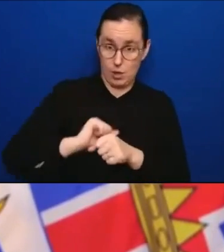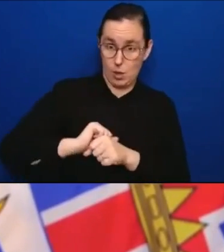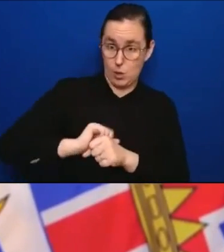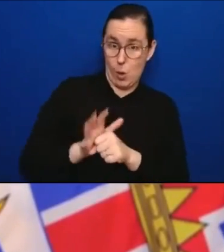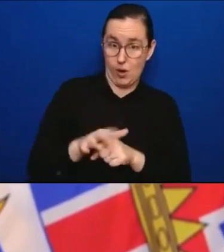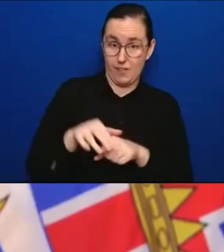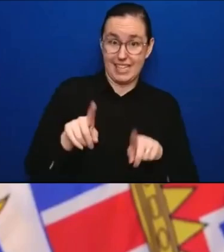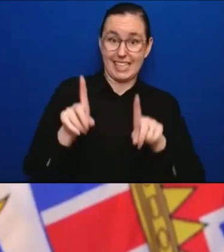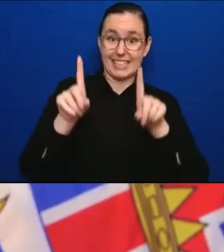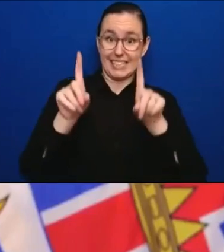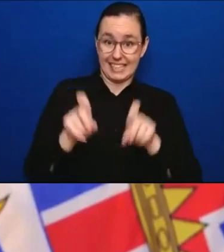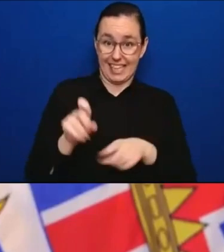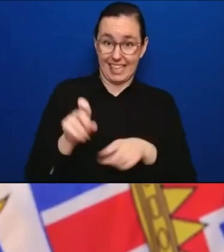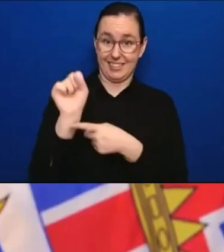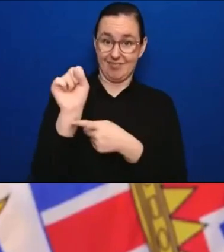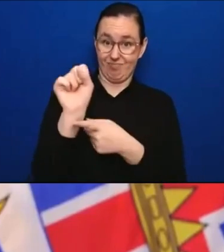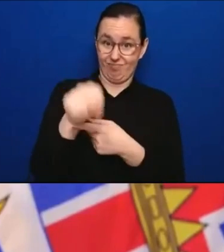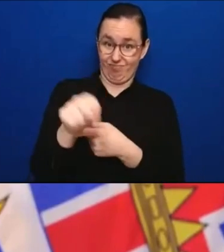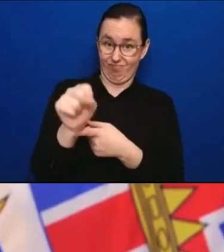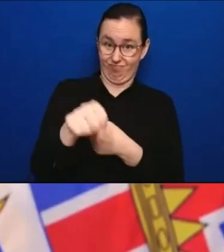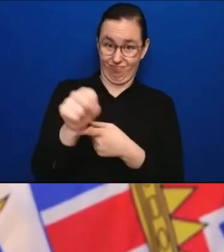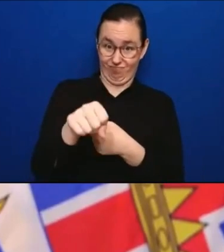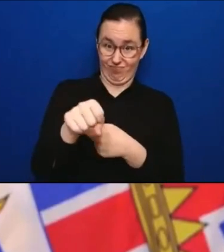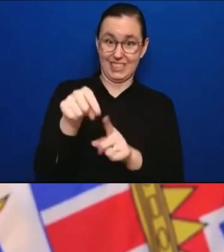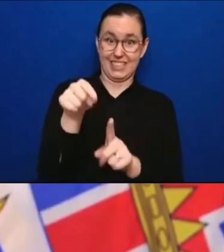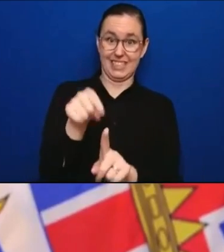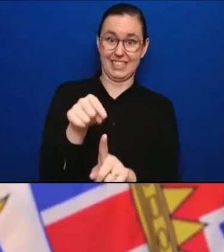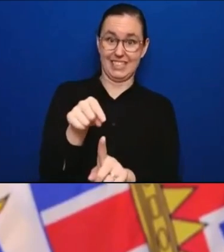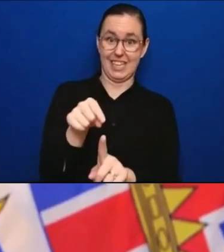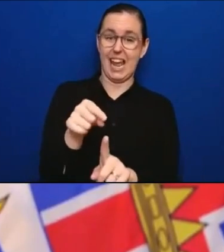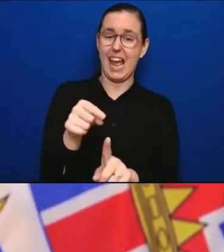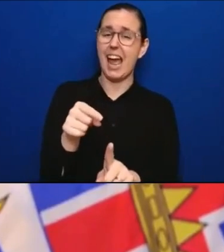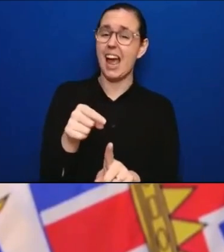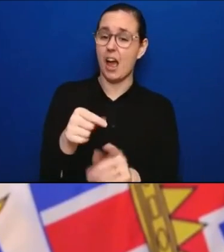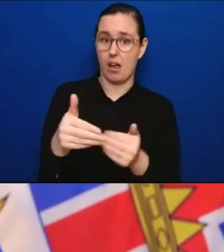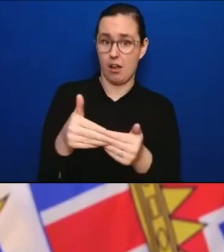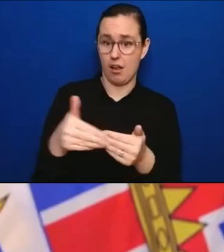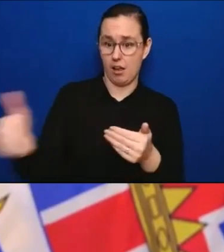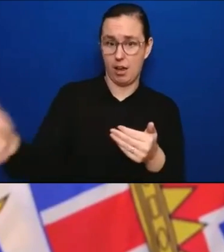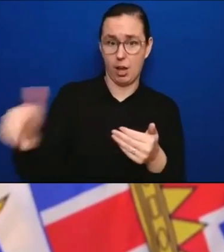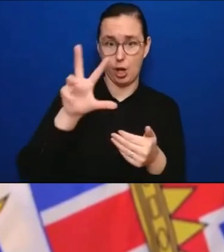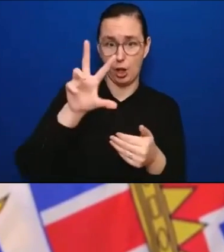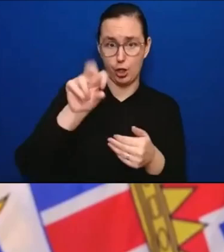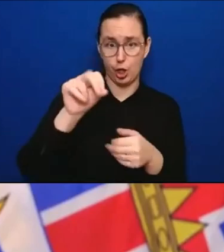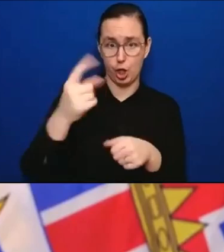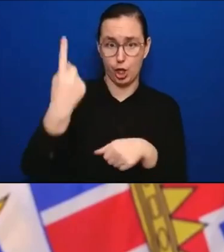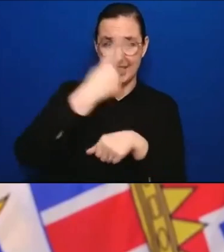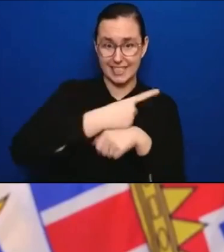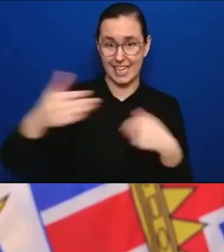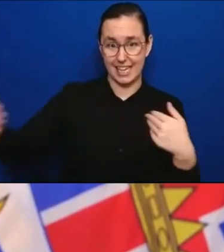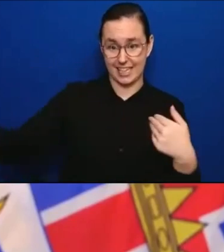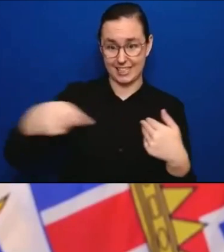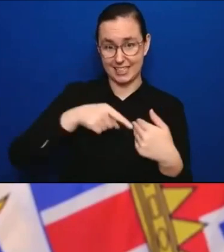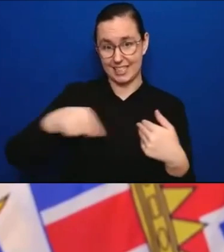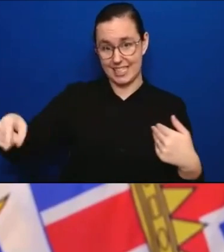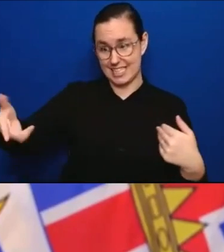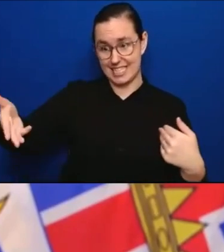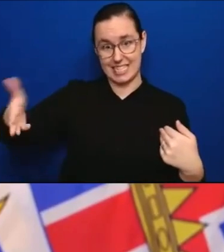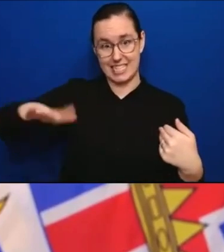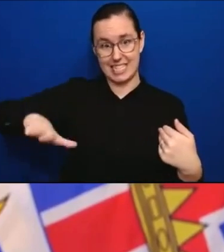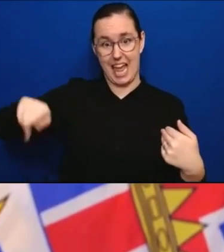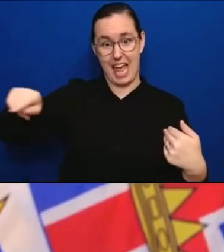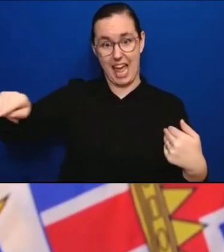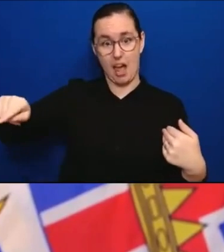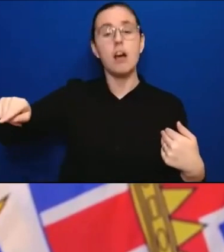many people are dying with COVID, not necessarily because of it. But it is important to recognize